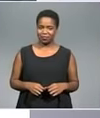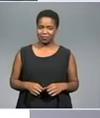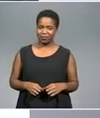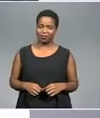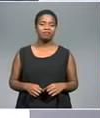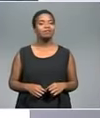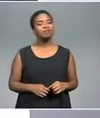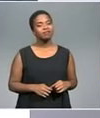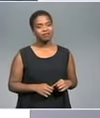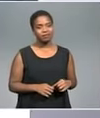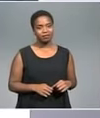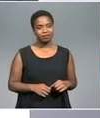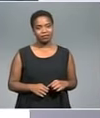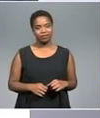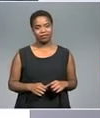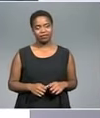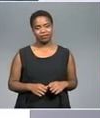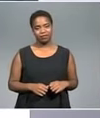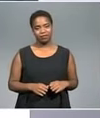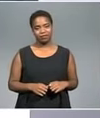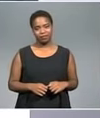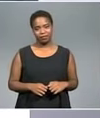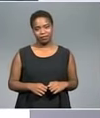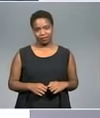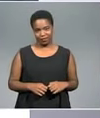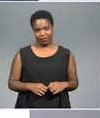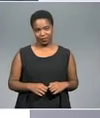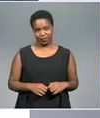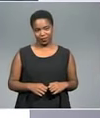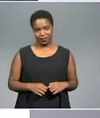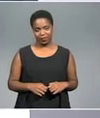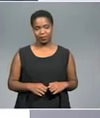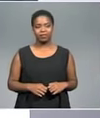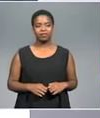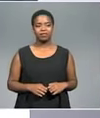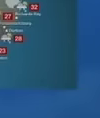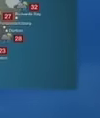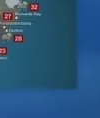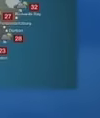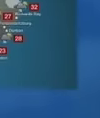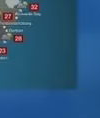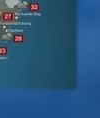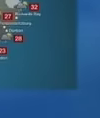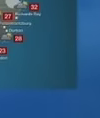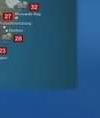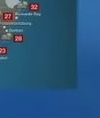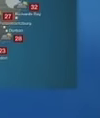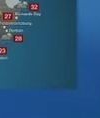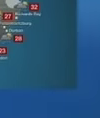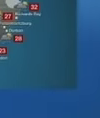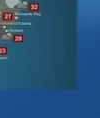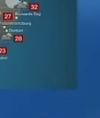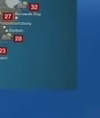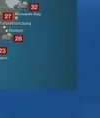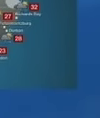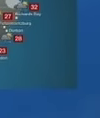Shahan, well, I think hot is the way that you should go if you need to decide what to wear. Most parts of South Africa were fairly warm today, and we're going to have more of the same